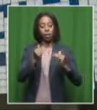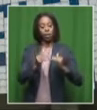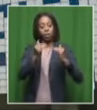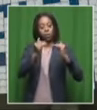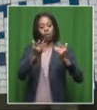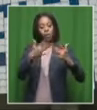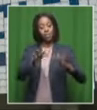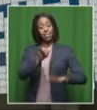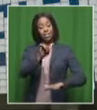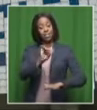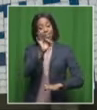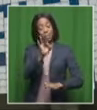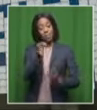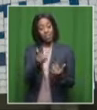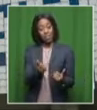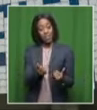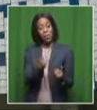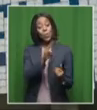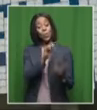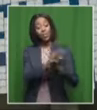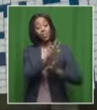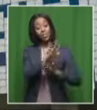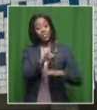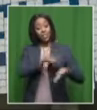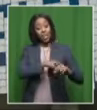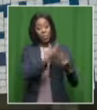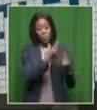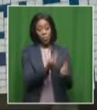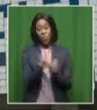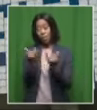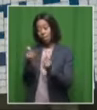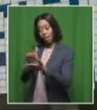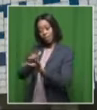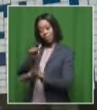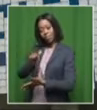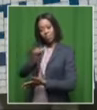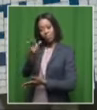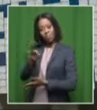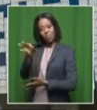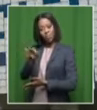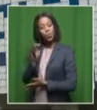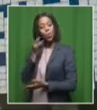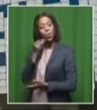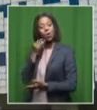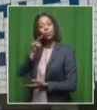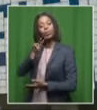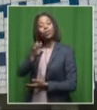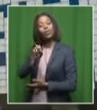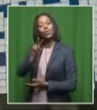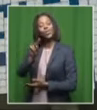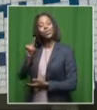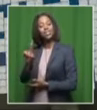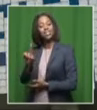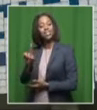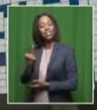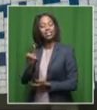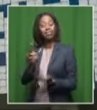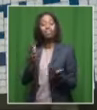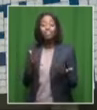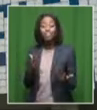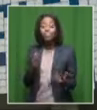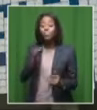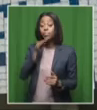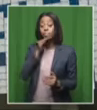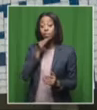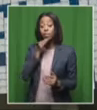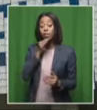6% in 2018 to 16% in 2021. That is about